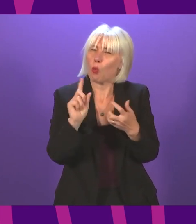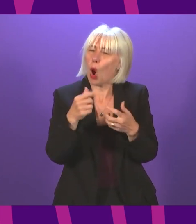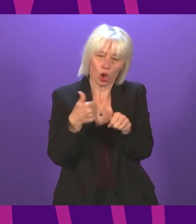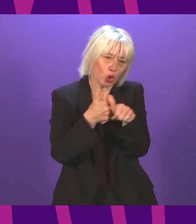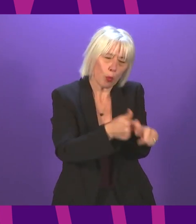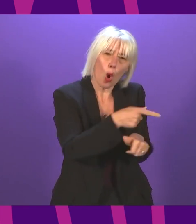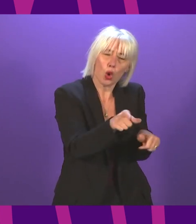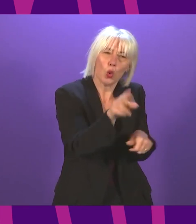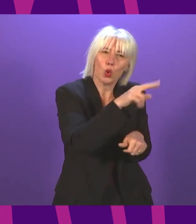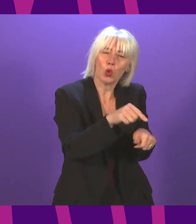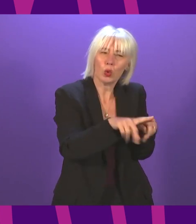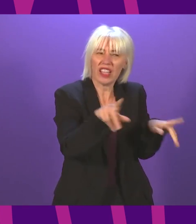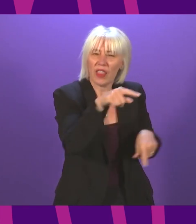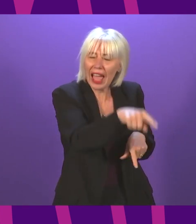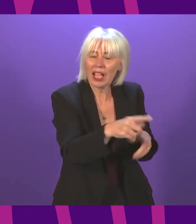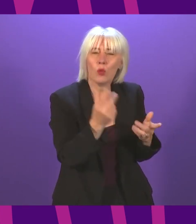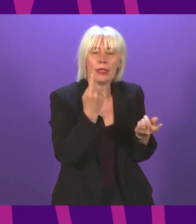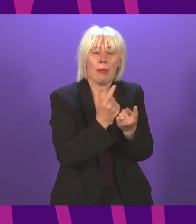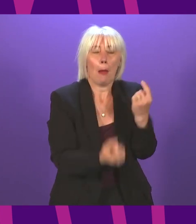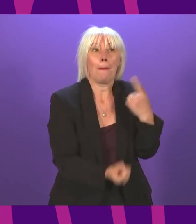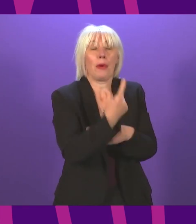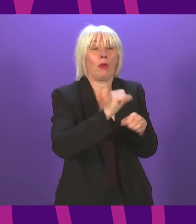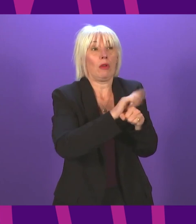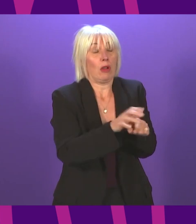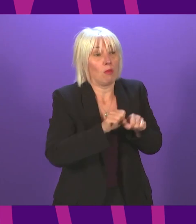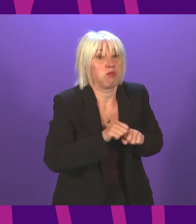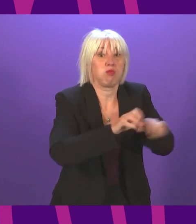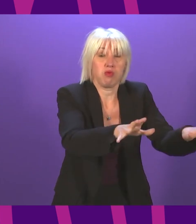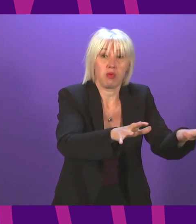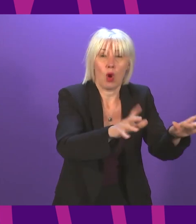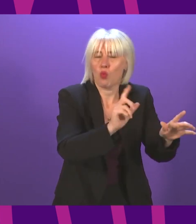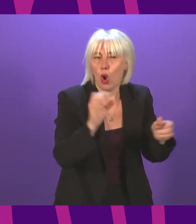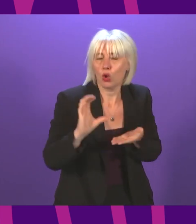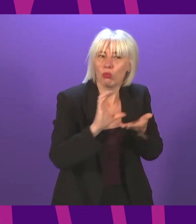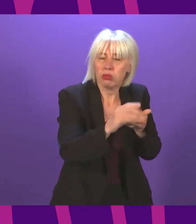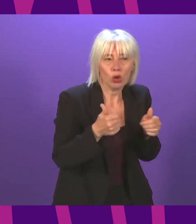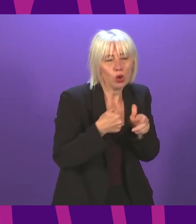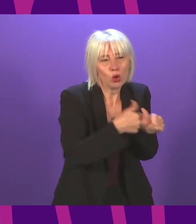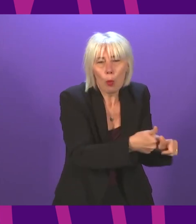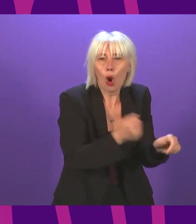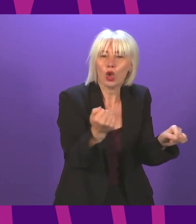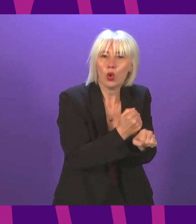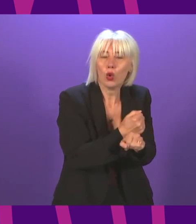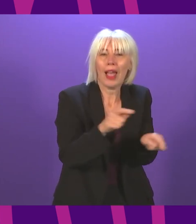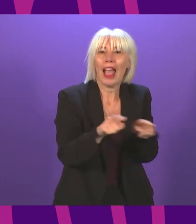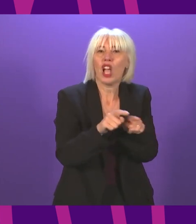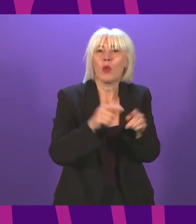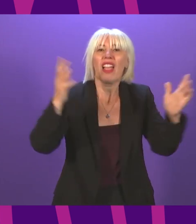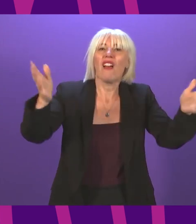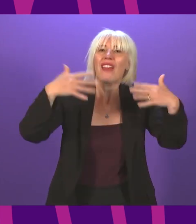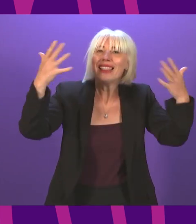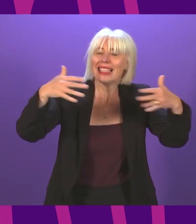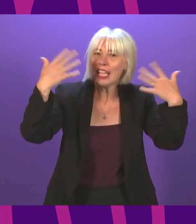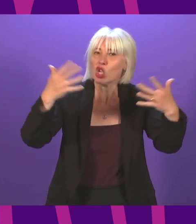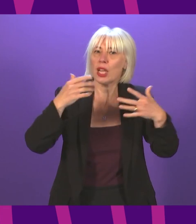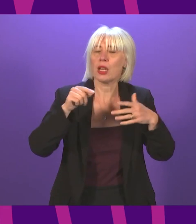from public health teams when outbreaks such as this occur and why the deadline for school ventilation improvements was set for the October midterm rather than